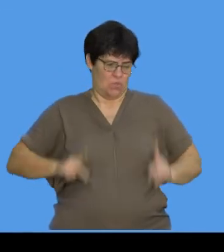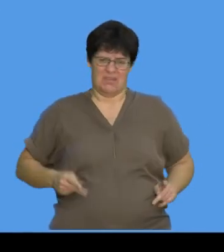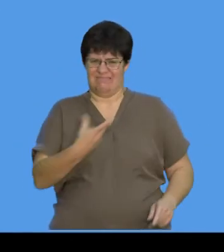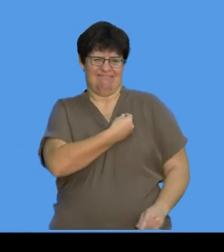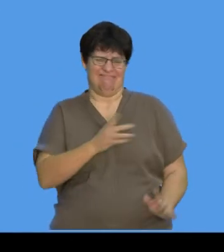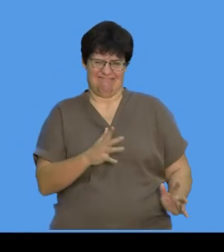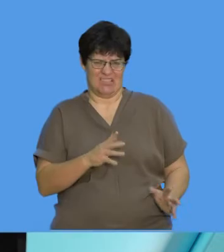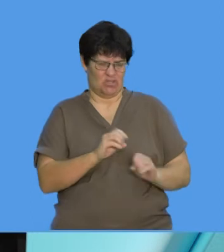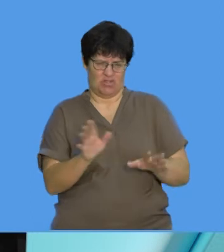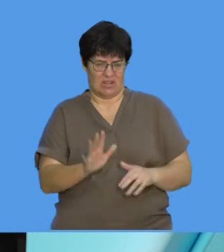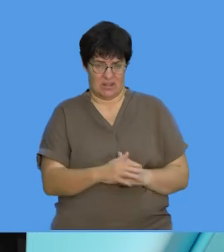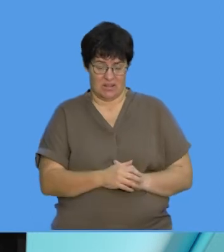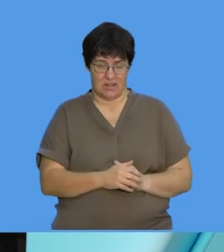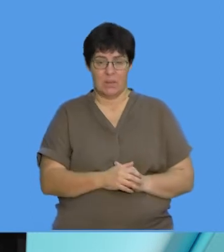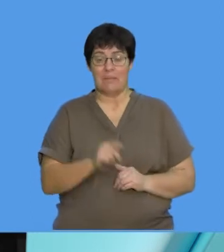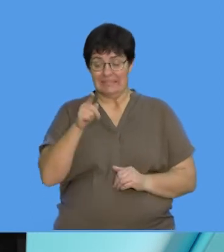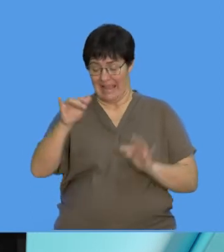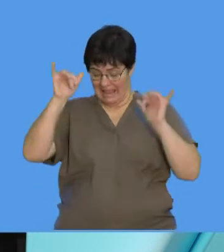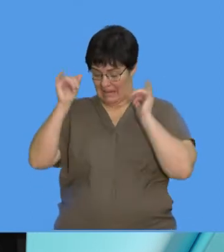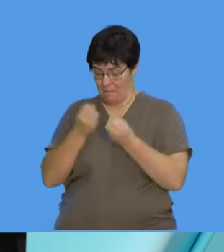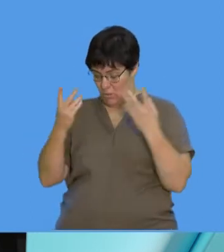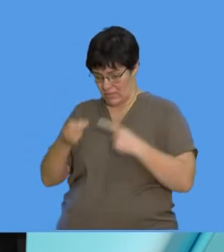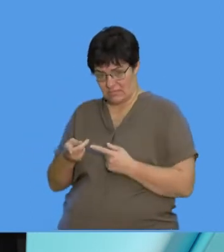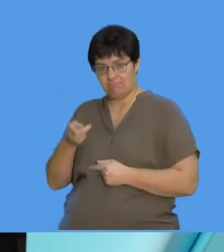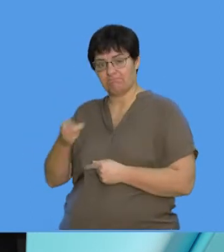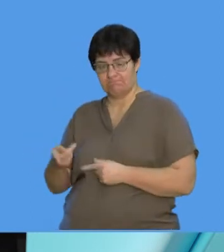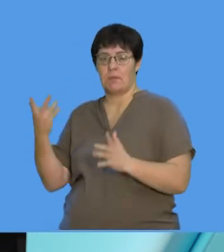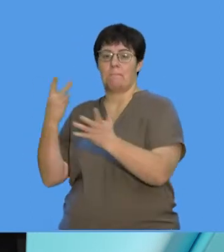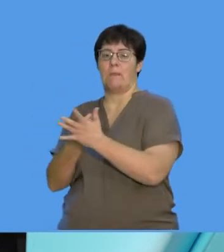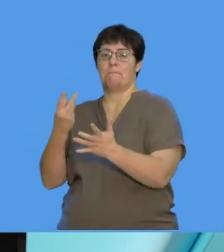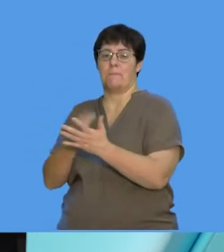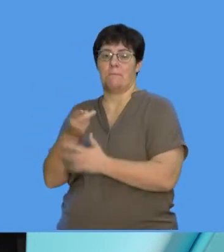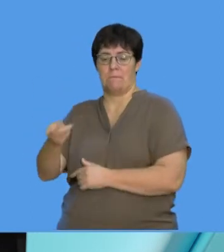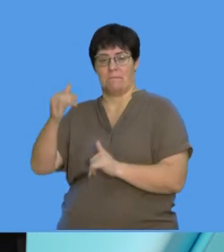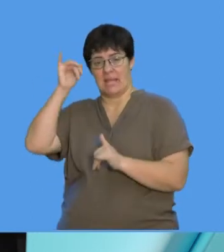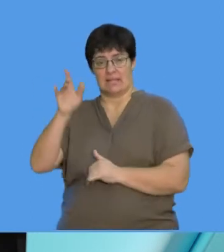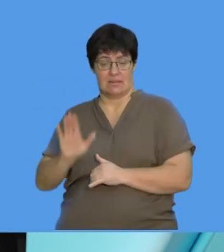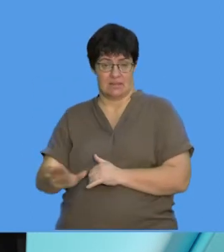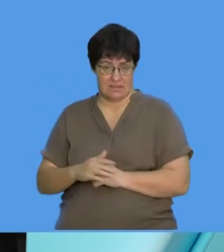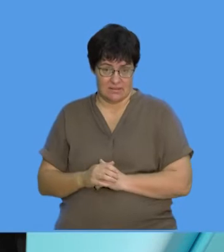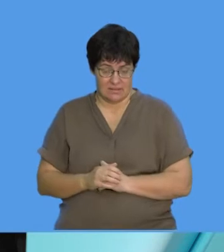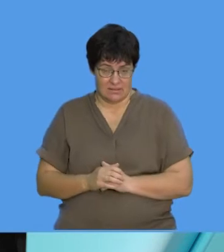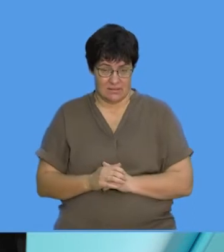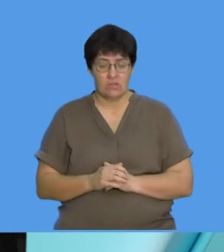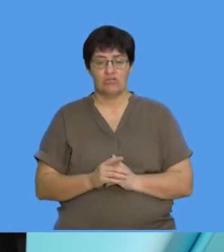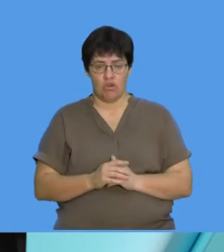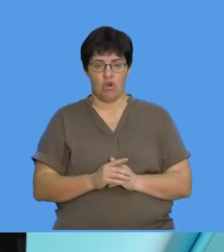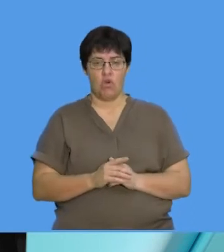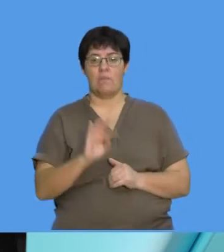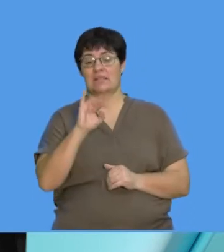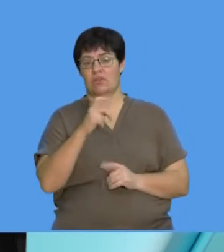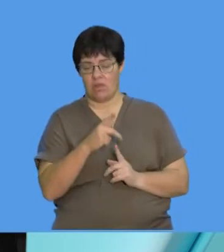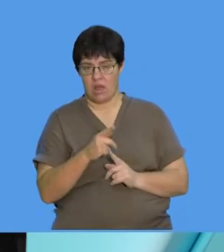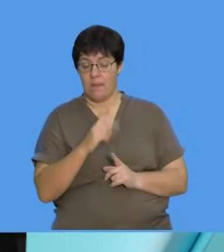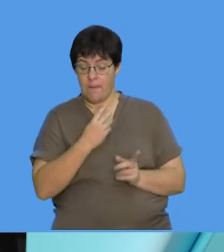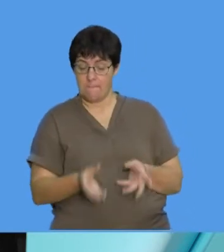for anthrax. So cattle, they're the ones who are mostly getting it. So we vaccinate the cattle against it so that the